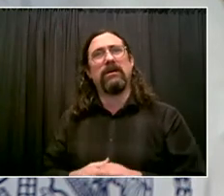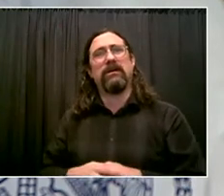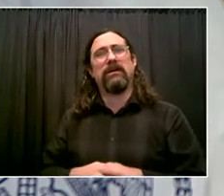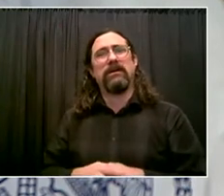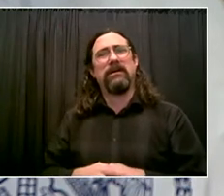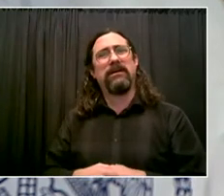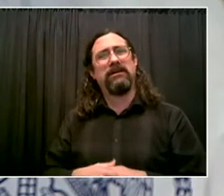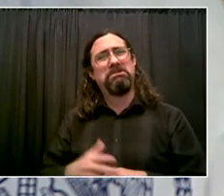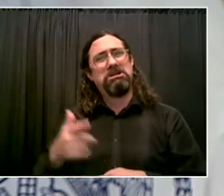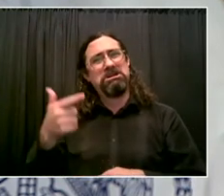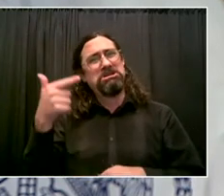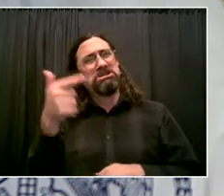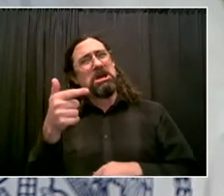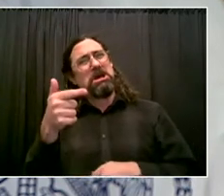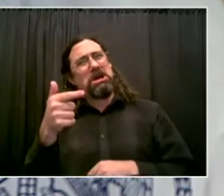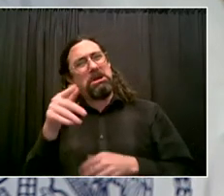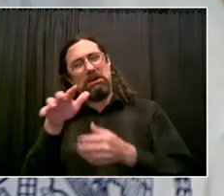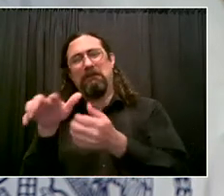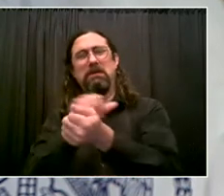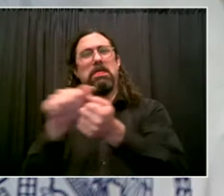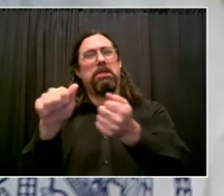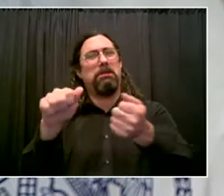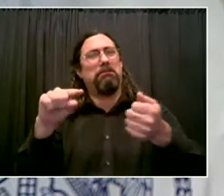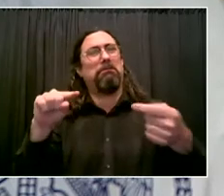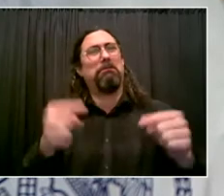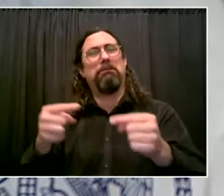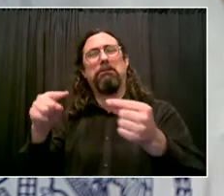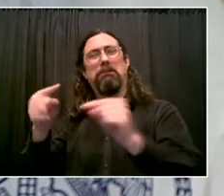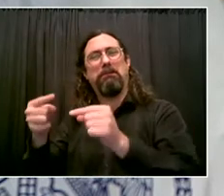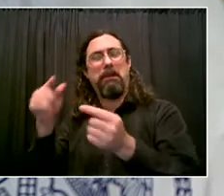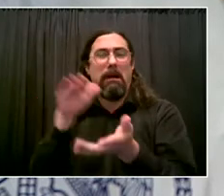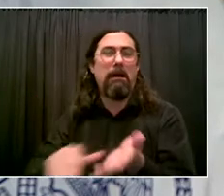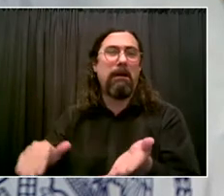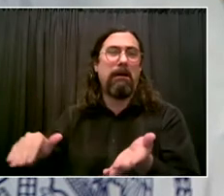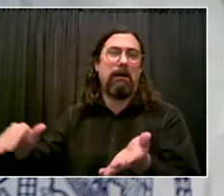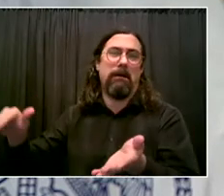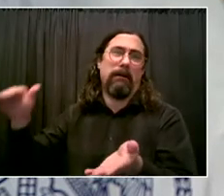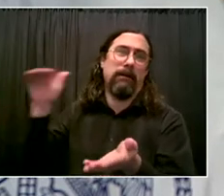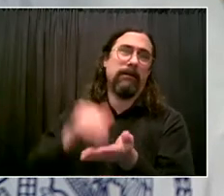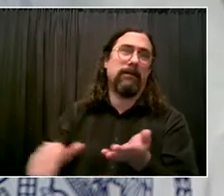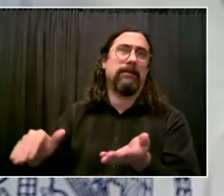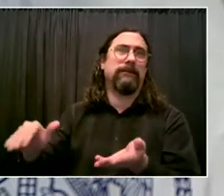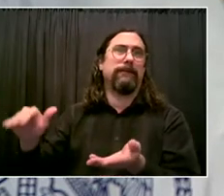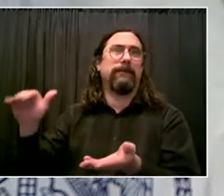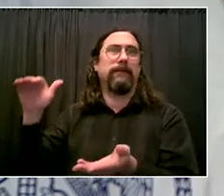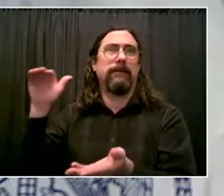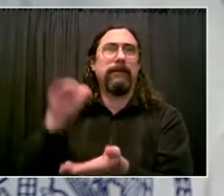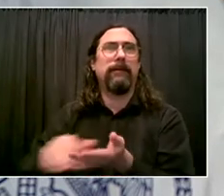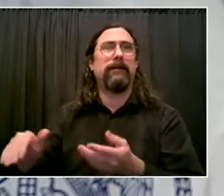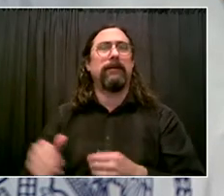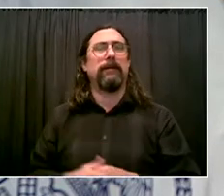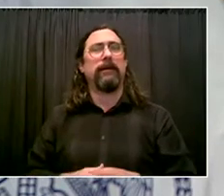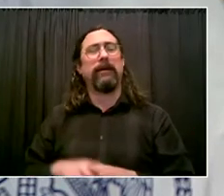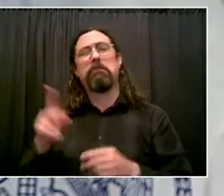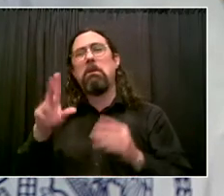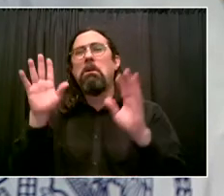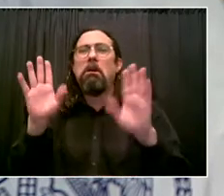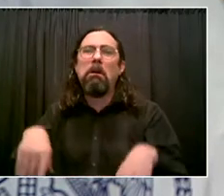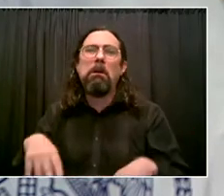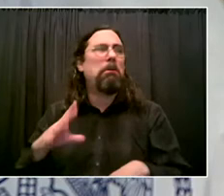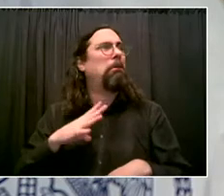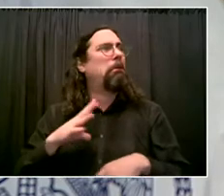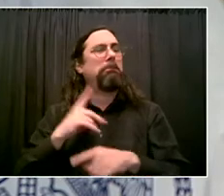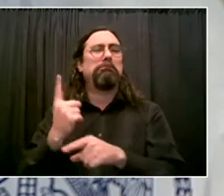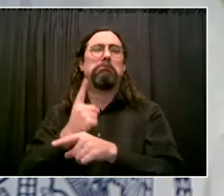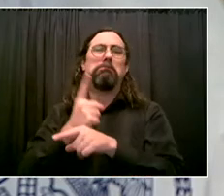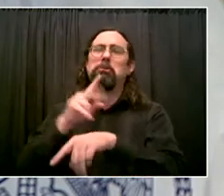And we have work to do in this city. We cannot have this situation. Last summer, I had the same kind of